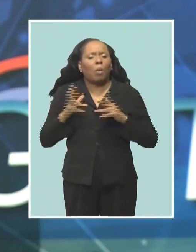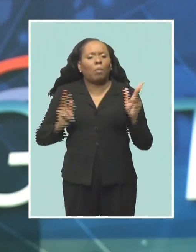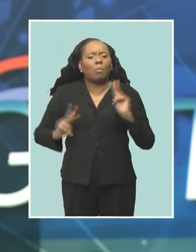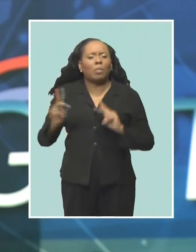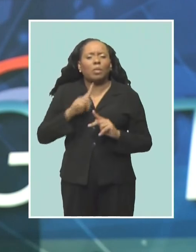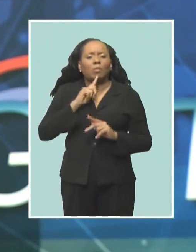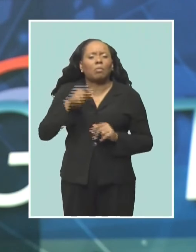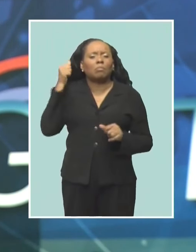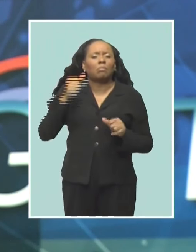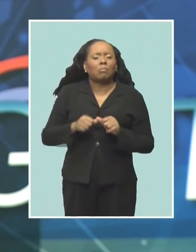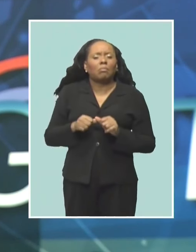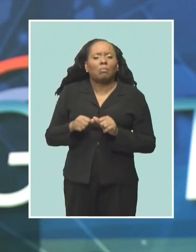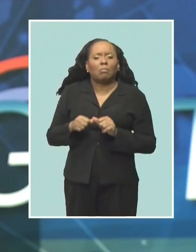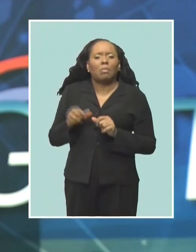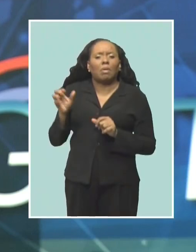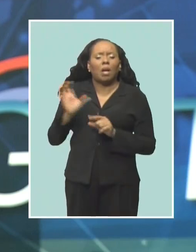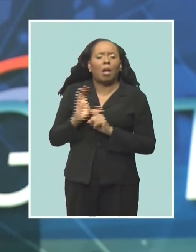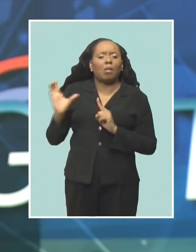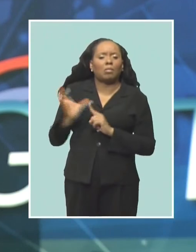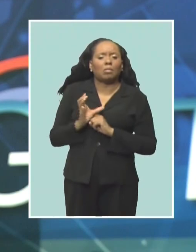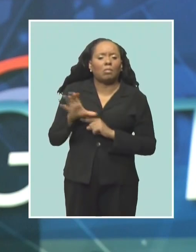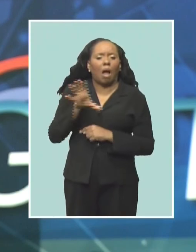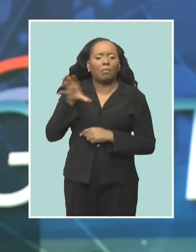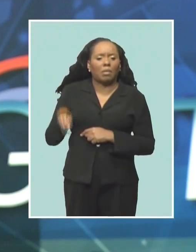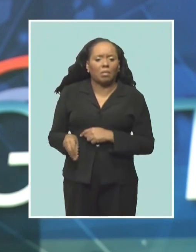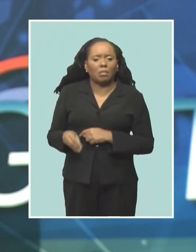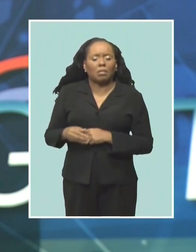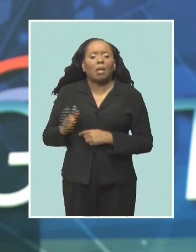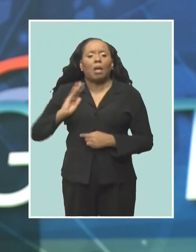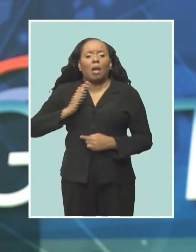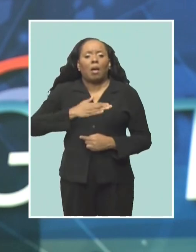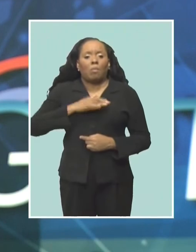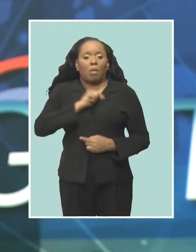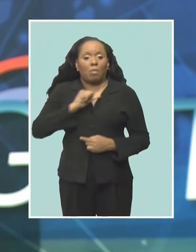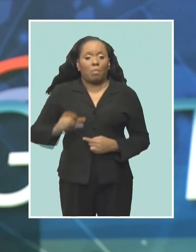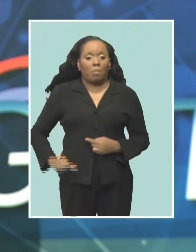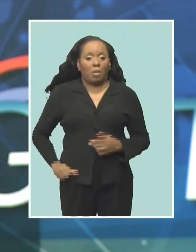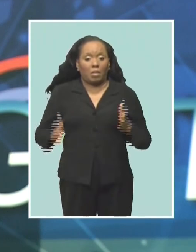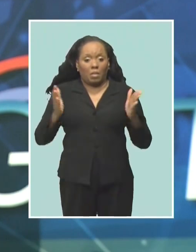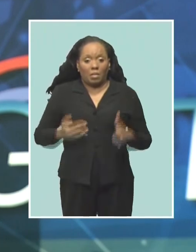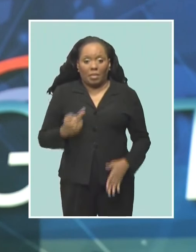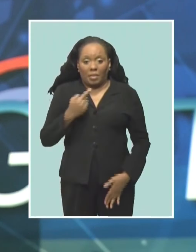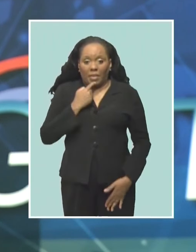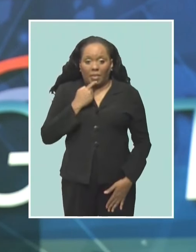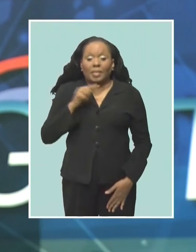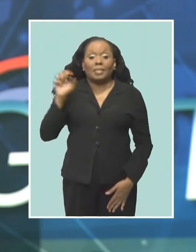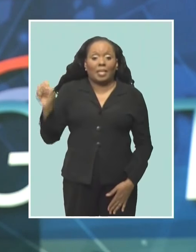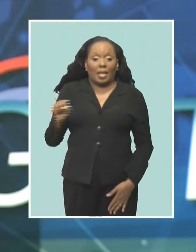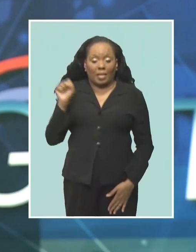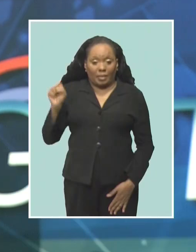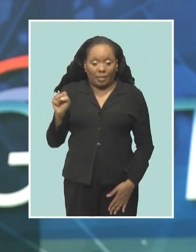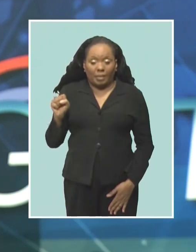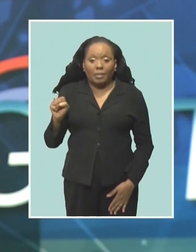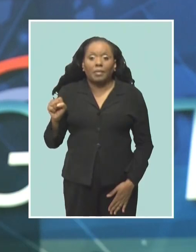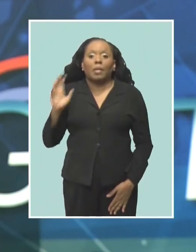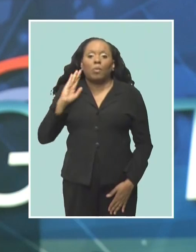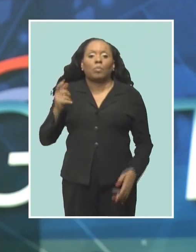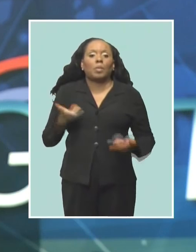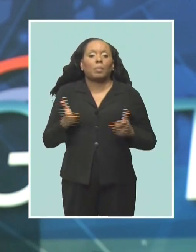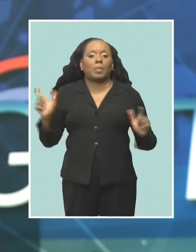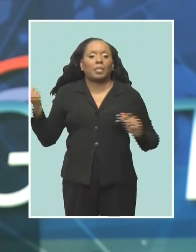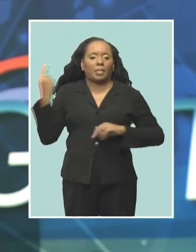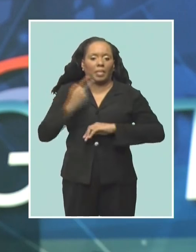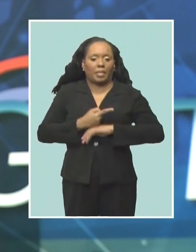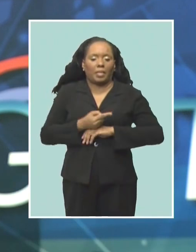Barbadians. Ambassador to CARICOM David Clomachon says the day will be observed on Saturday with two major events. The first